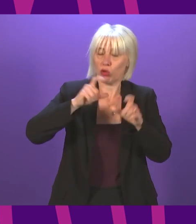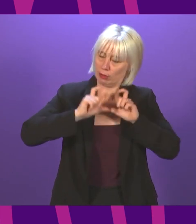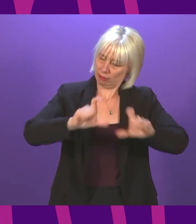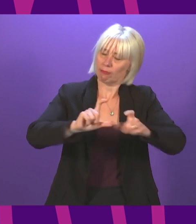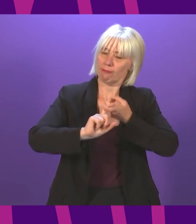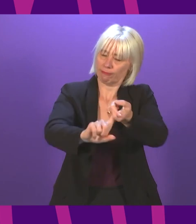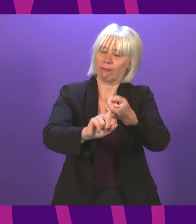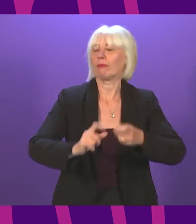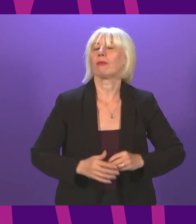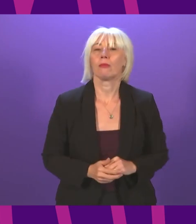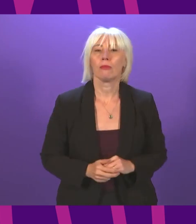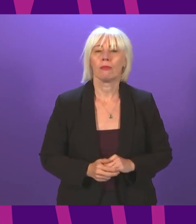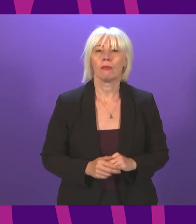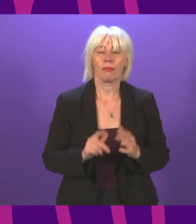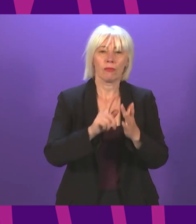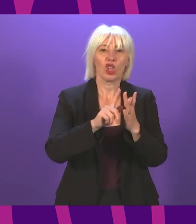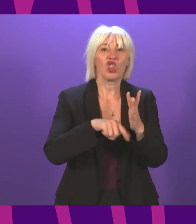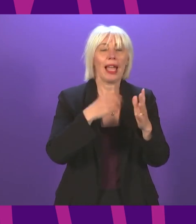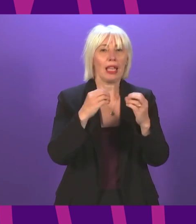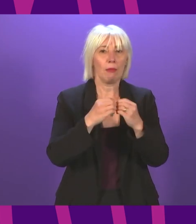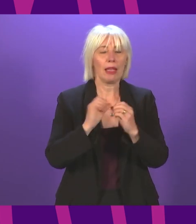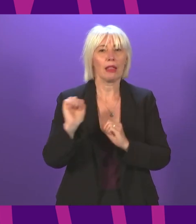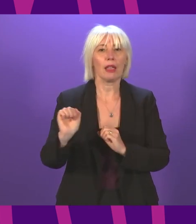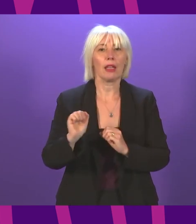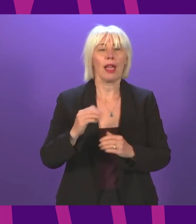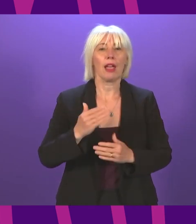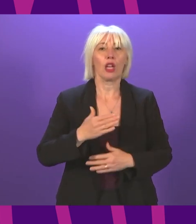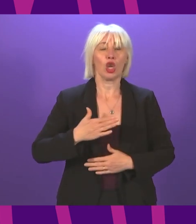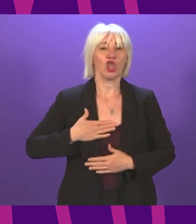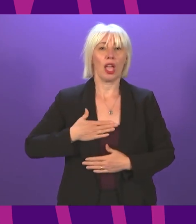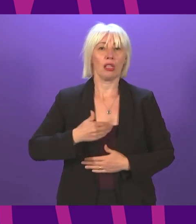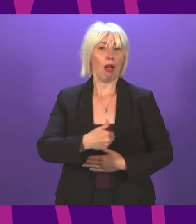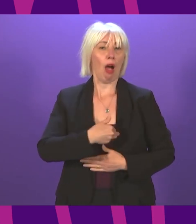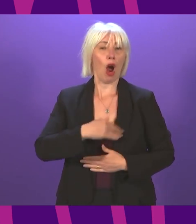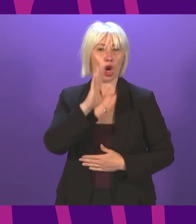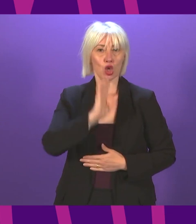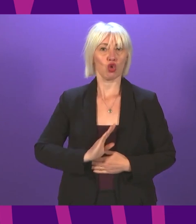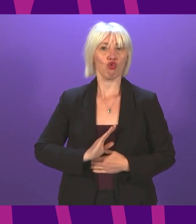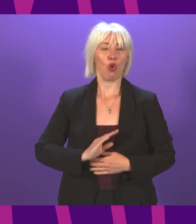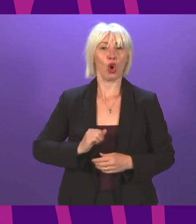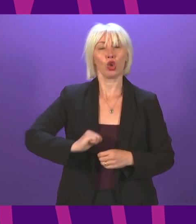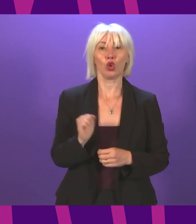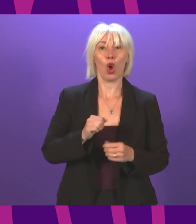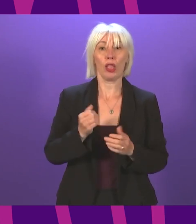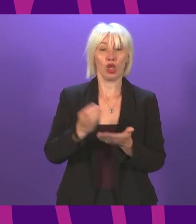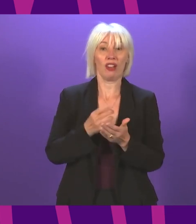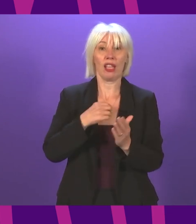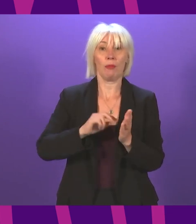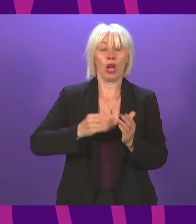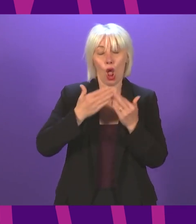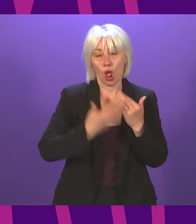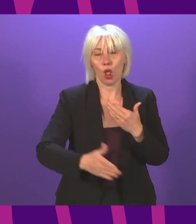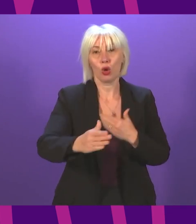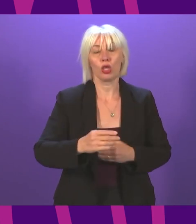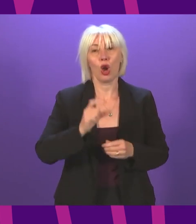Bailey. Health professionals in Chest, Heart and Stroke Scotland have published a long-term Covid action plan today.